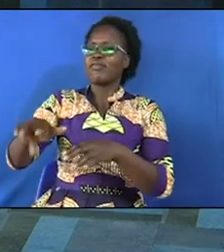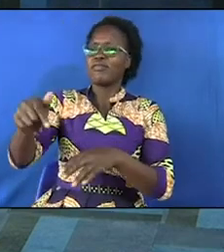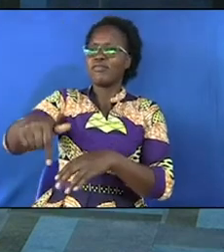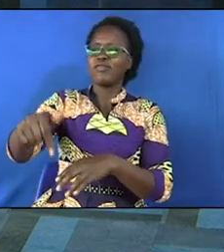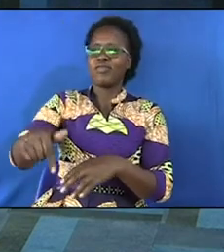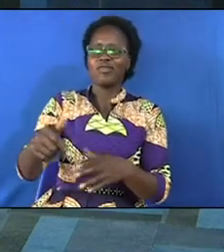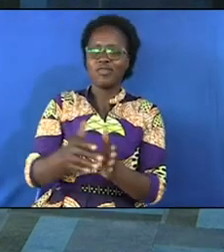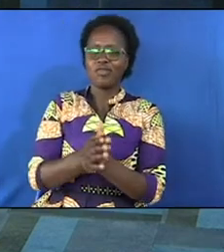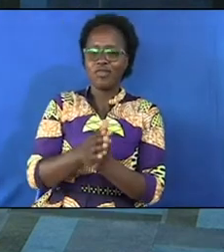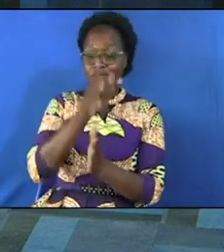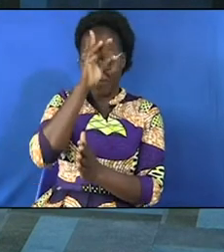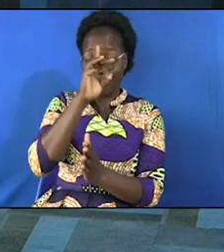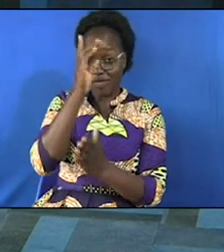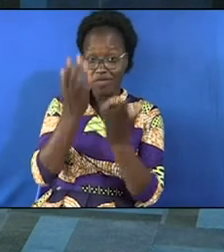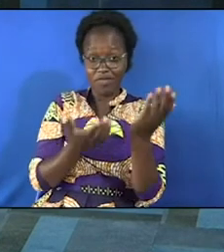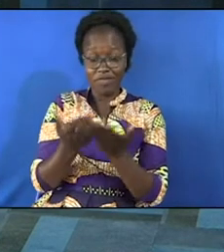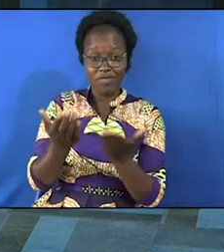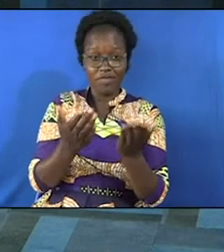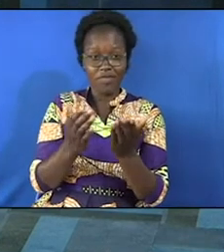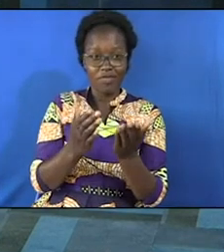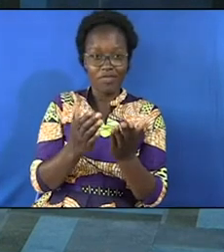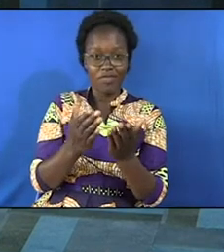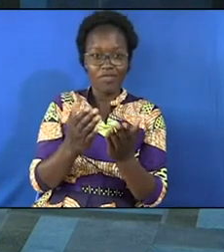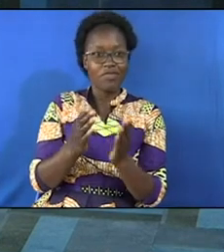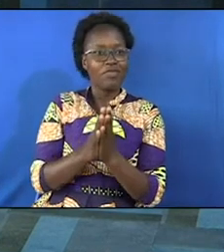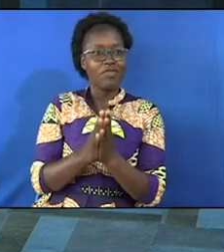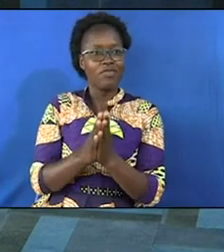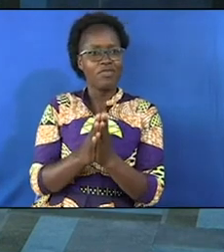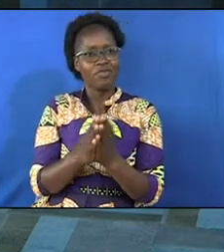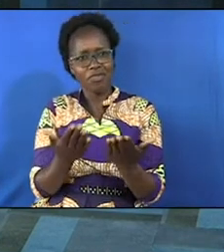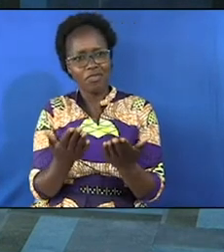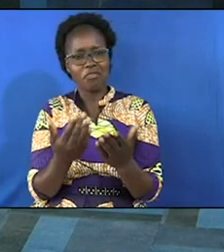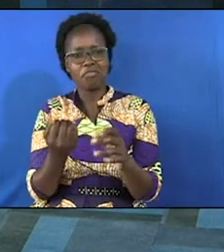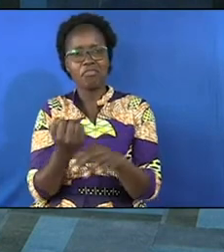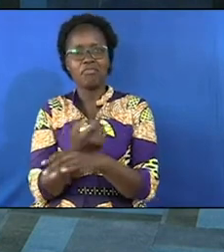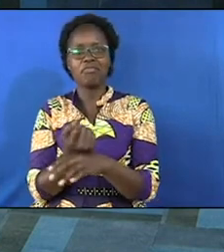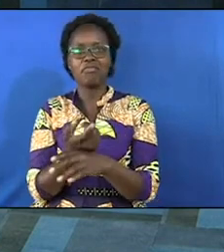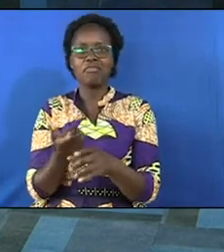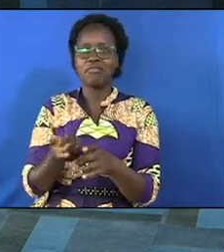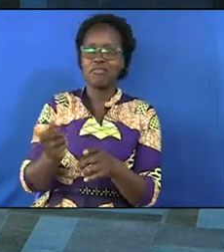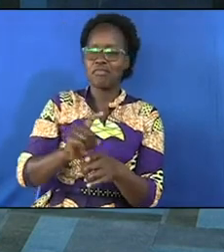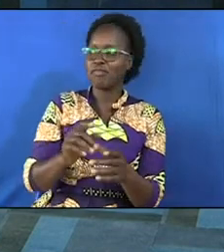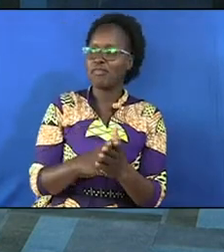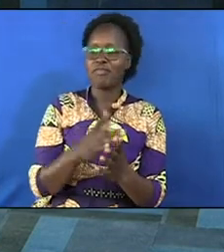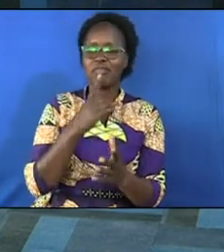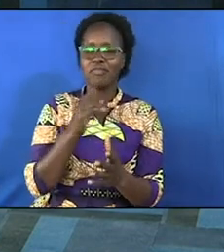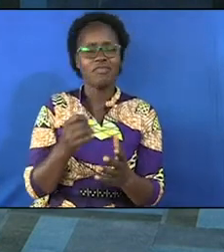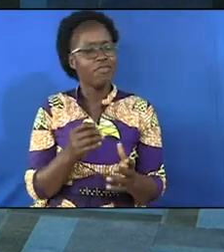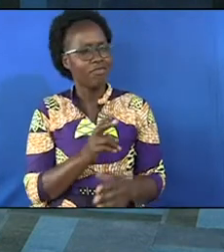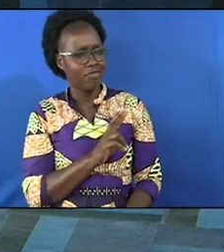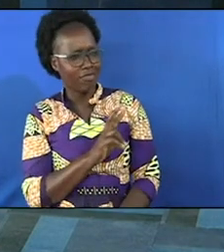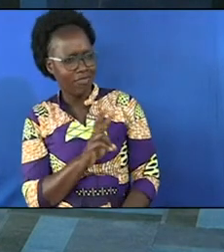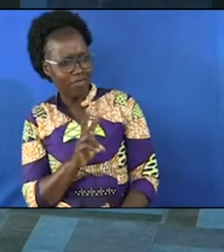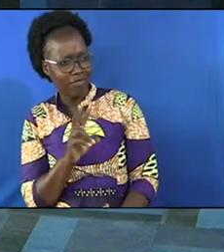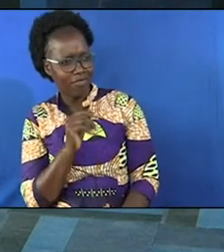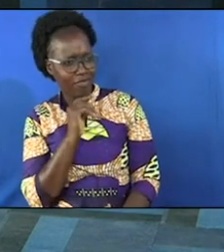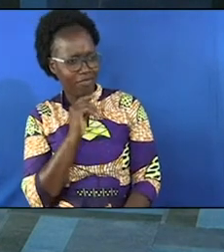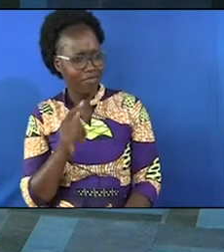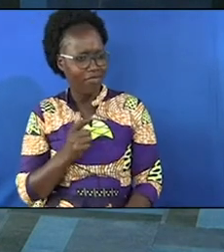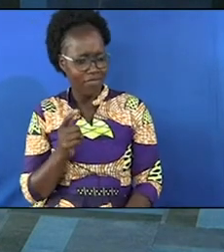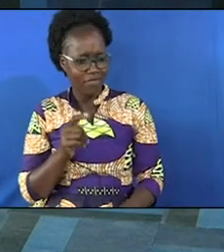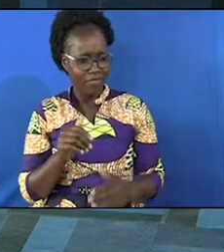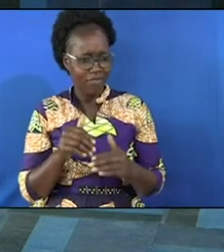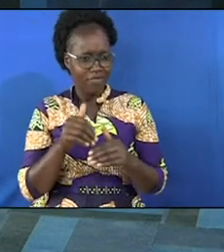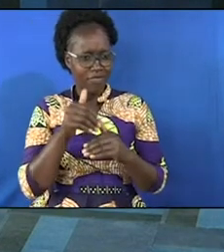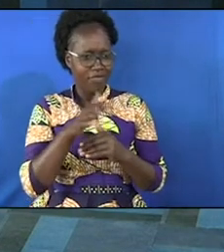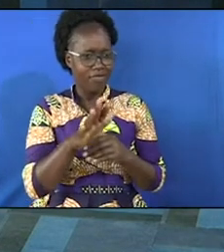I have a serious business give me some some 45 45 45 45 so at 6 the lady comes out